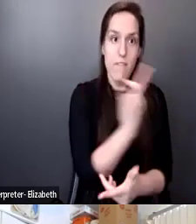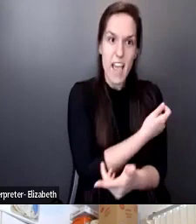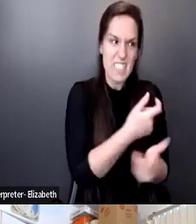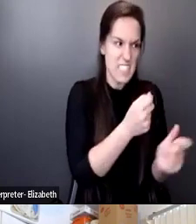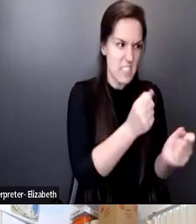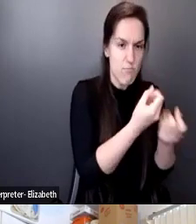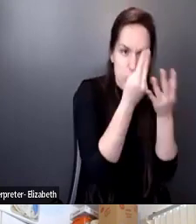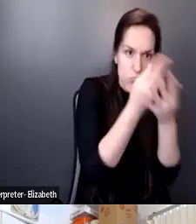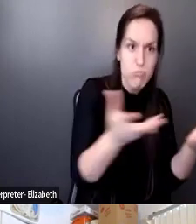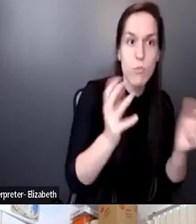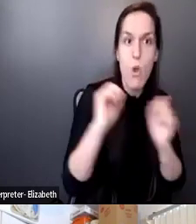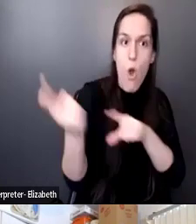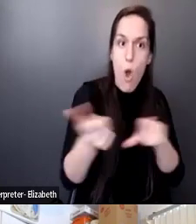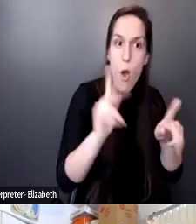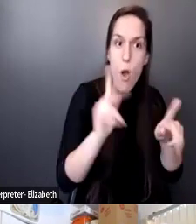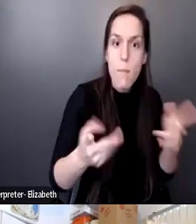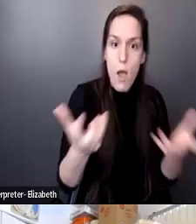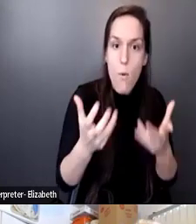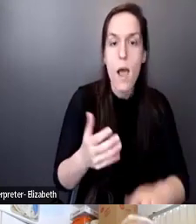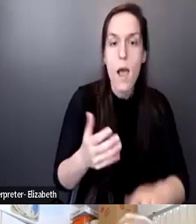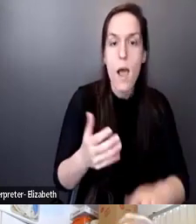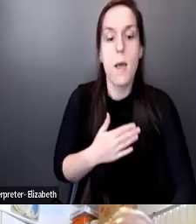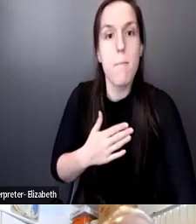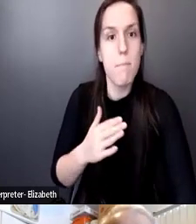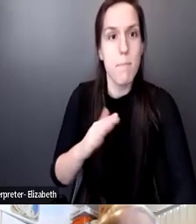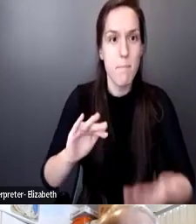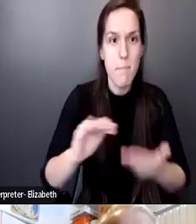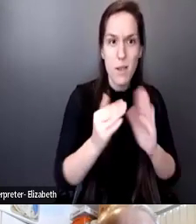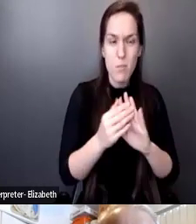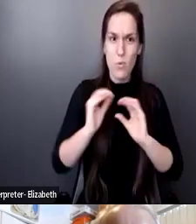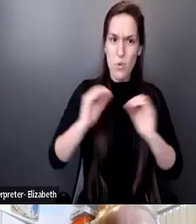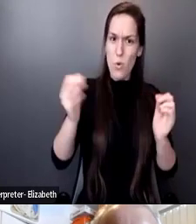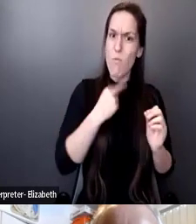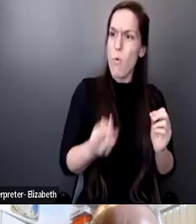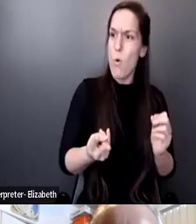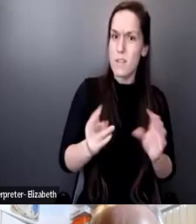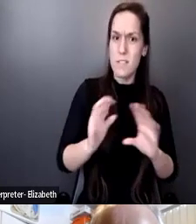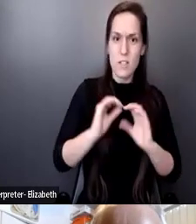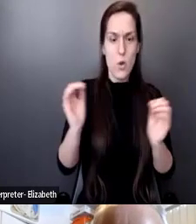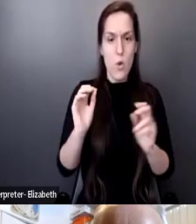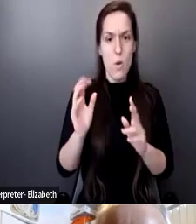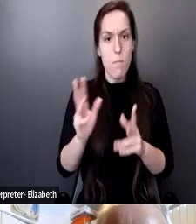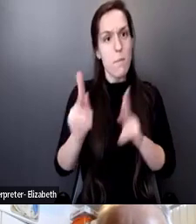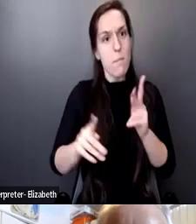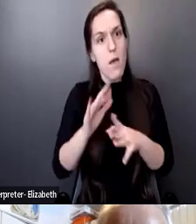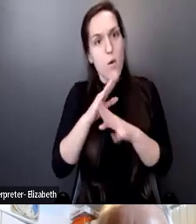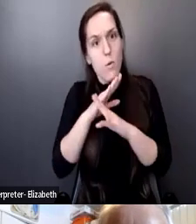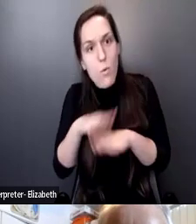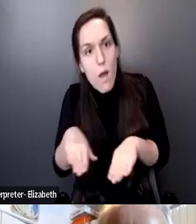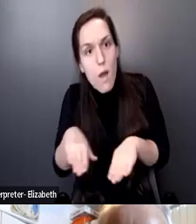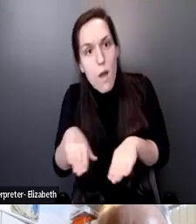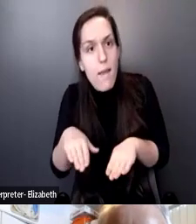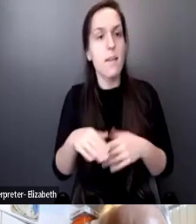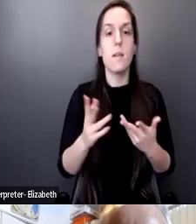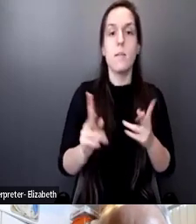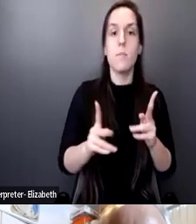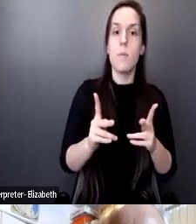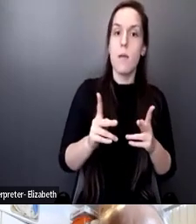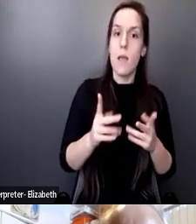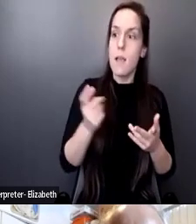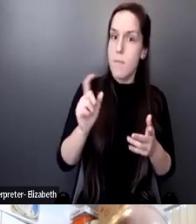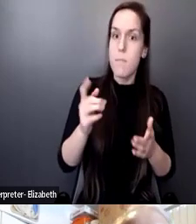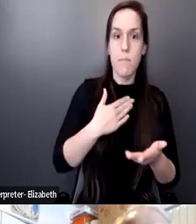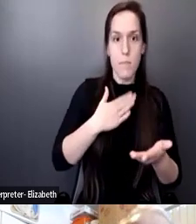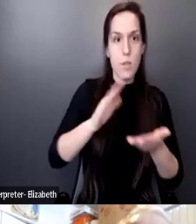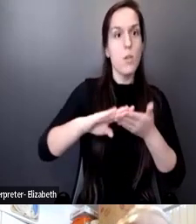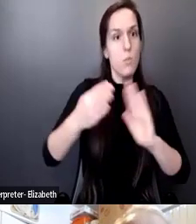That's all what I want to do. My community don't have a voice. My community don't have someone strong as me to stand up